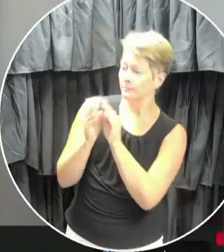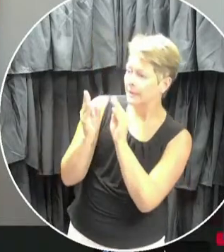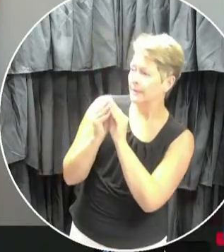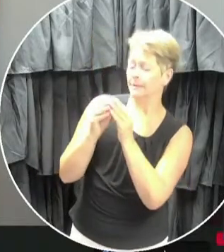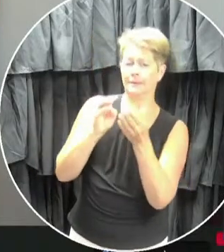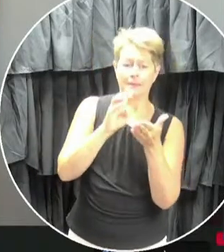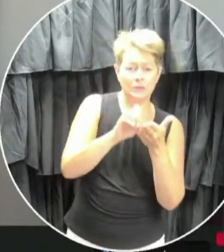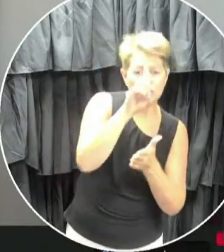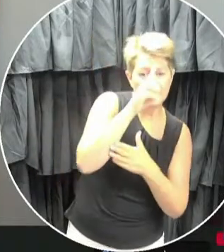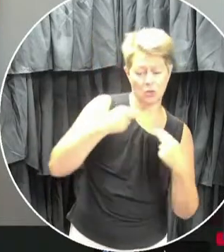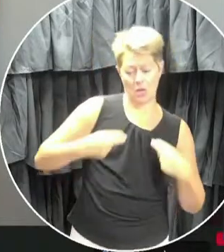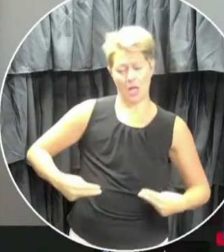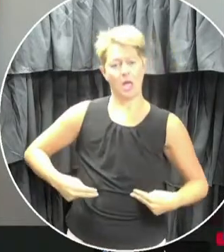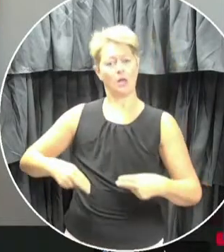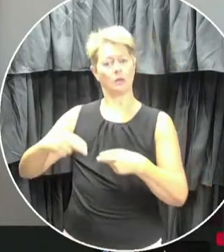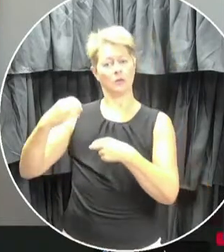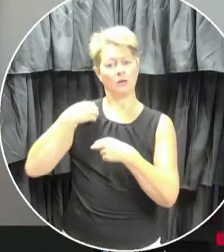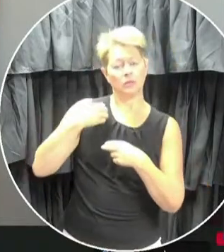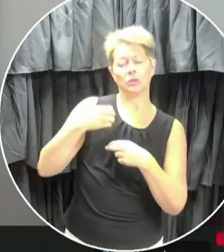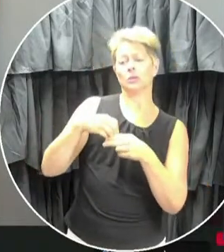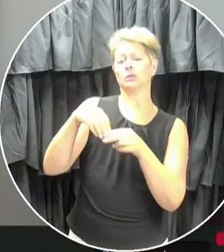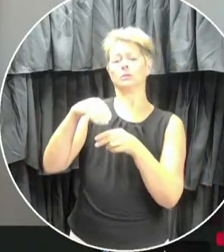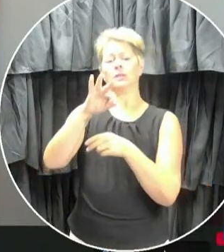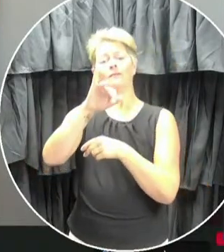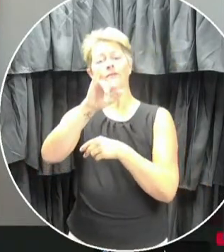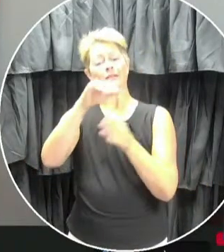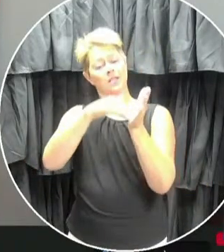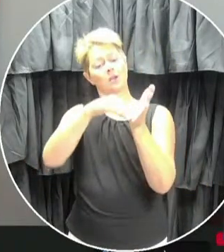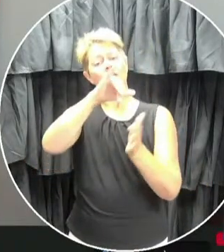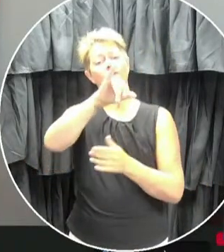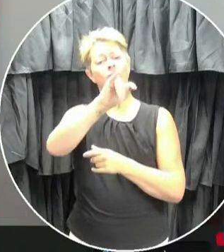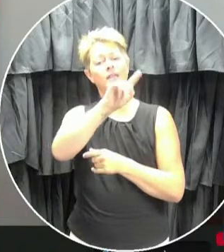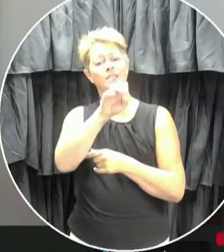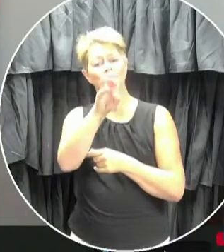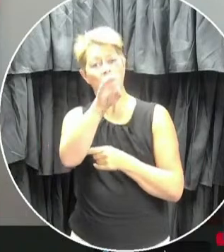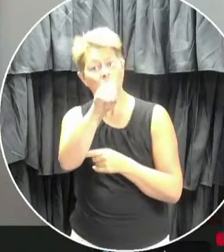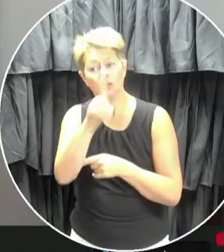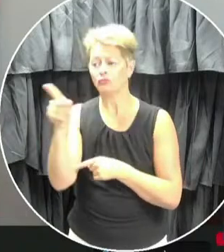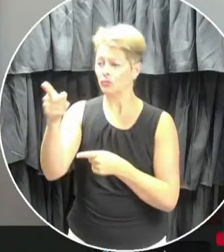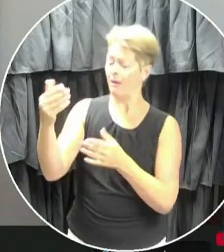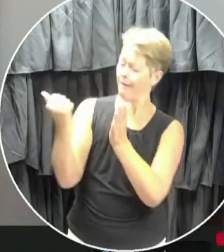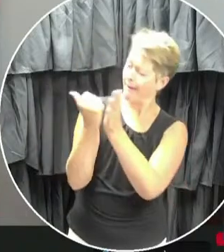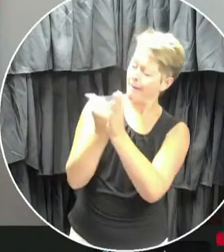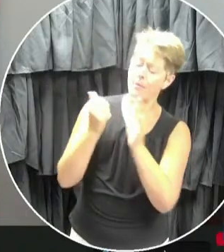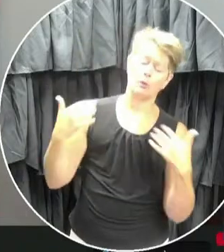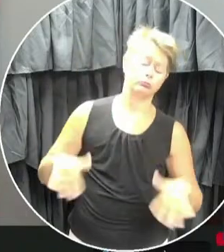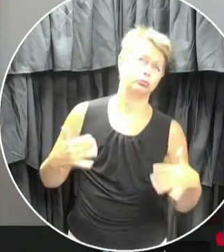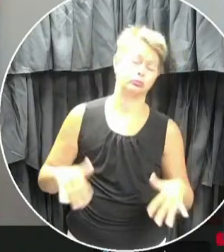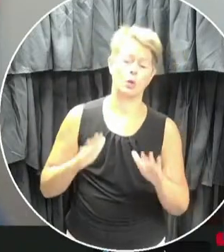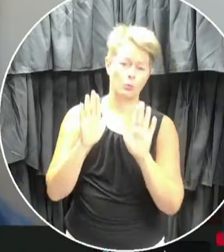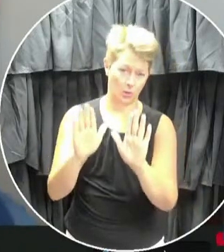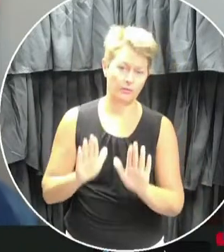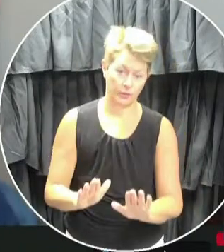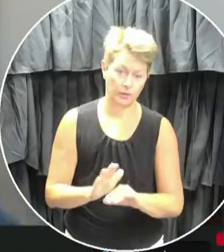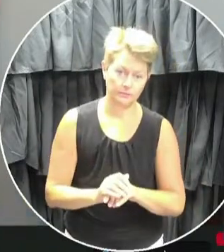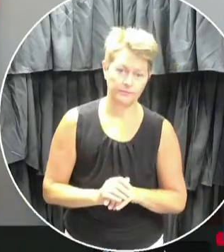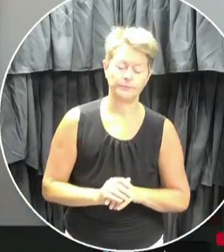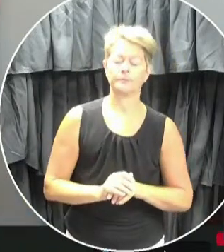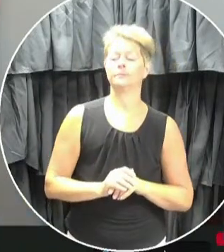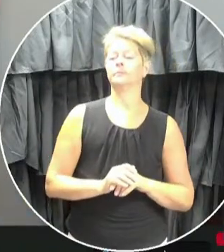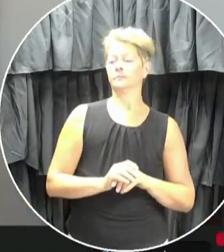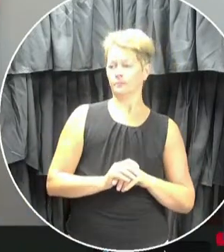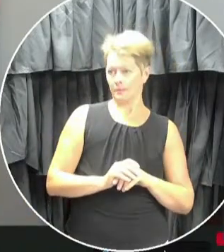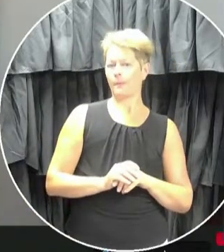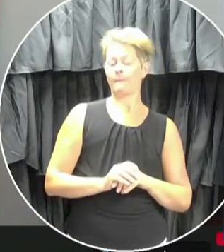officials throughout the last week, and the chief medical officer of health has provided clarity on a number of issues, which have been under consideration